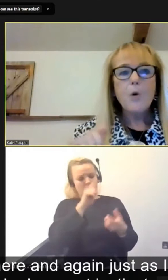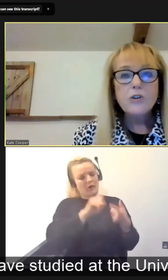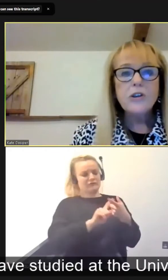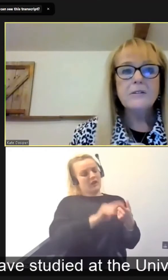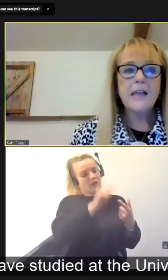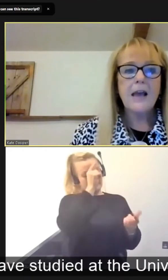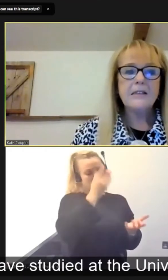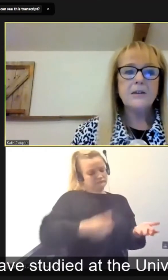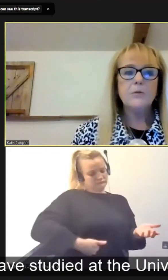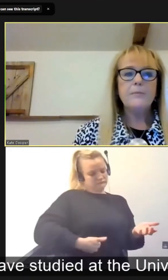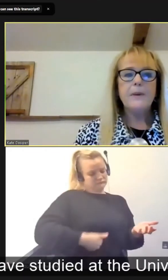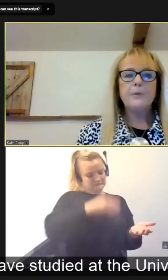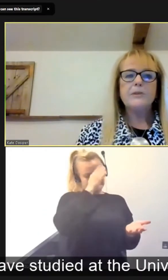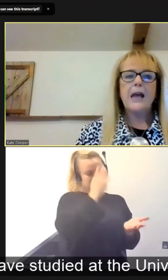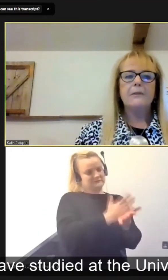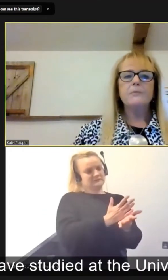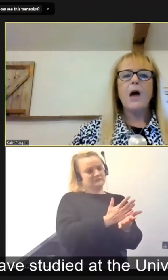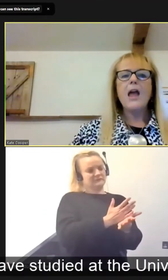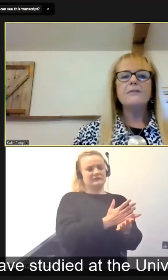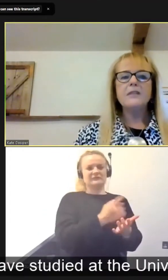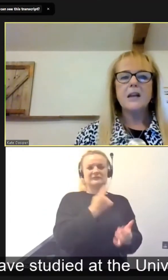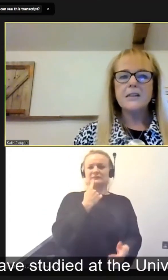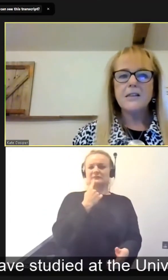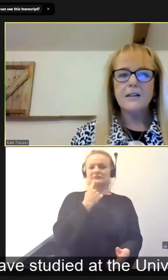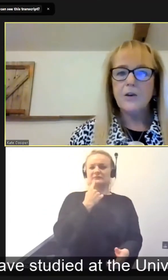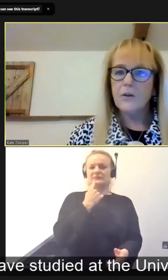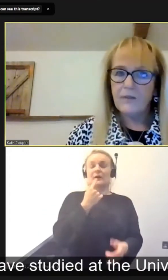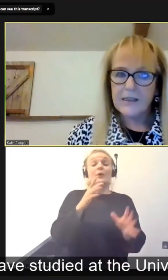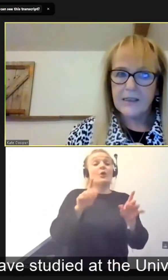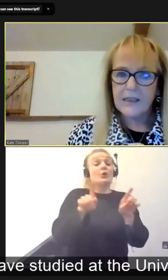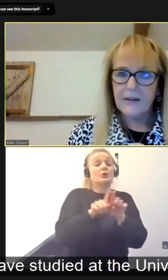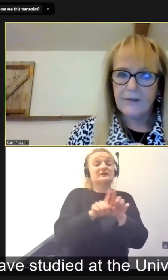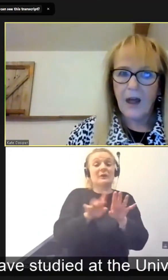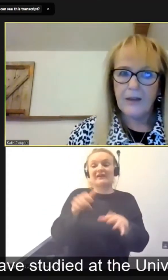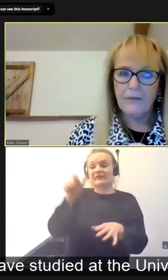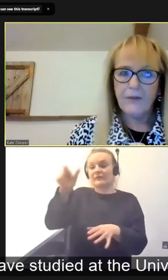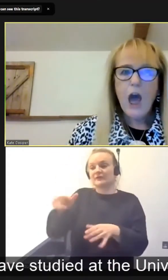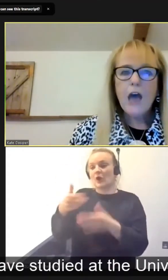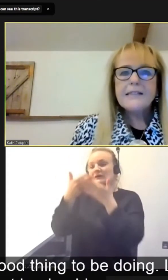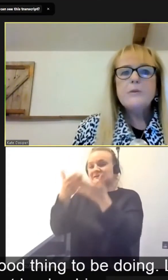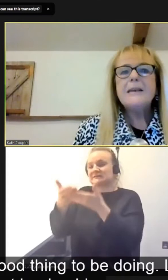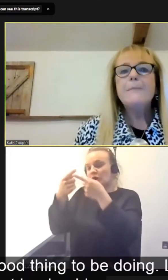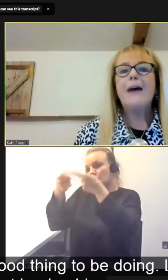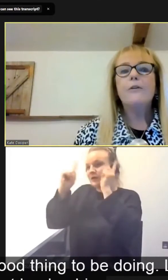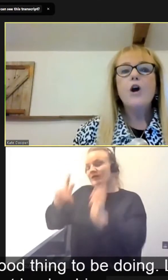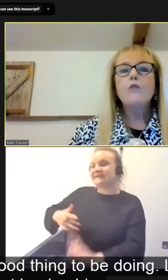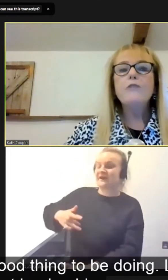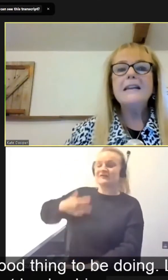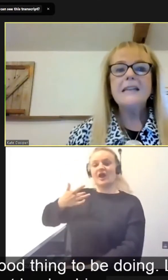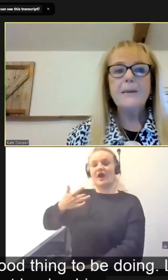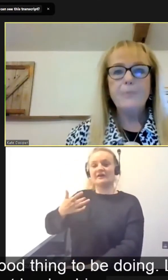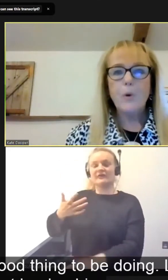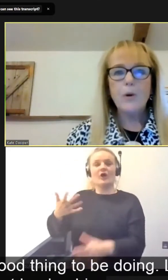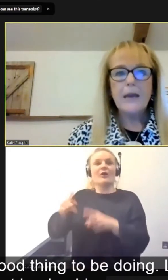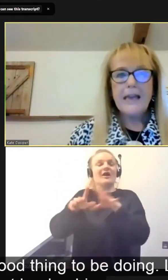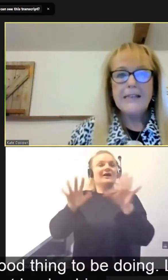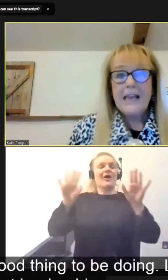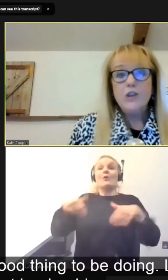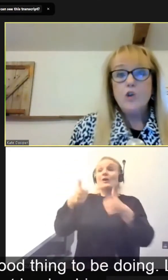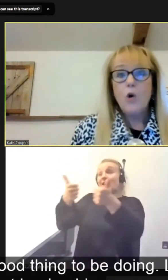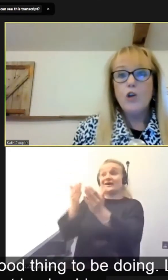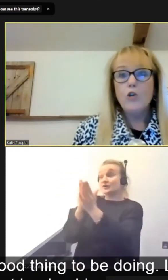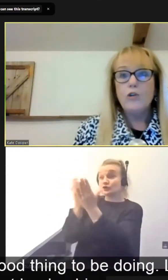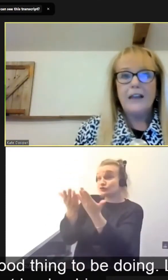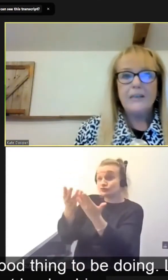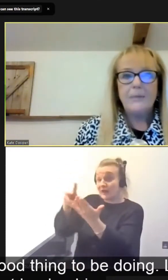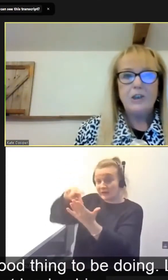I'm also skeptical when people say, I have studied at the University of Life. As though somehow reading a book is